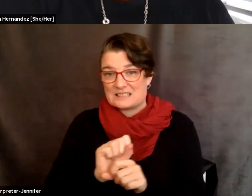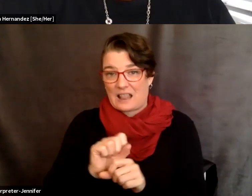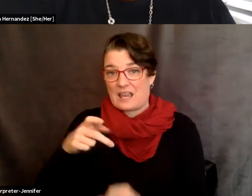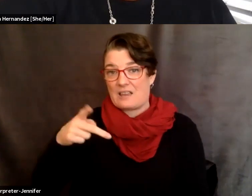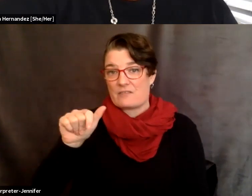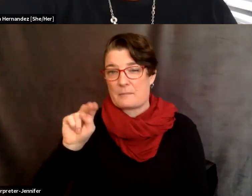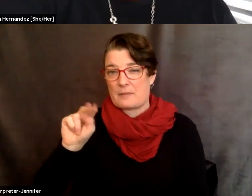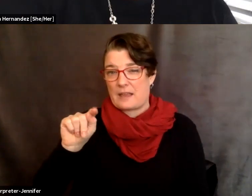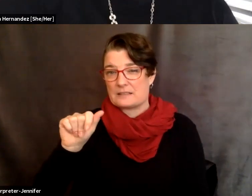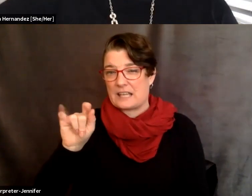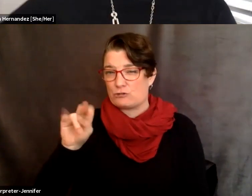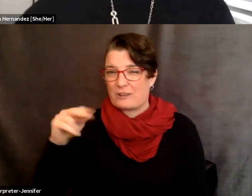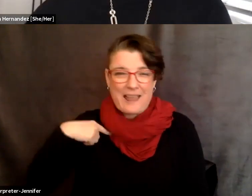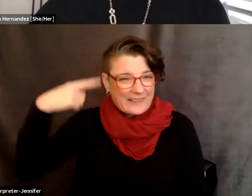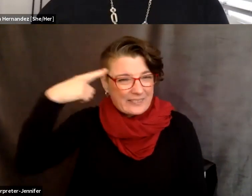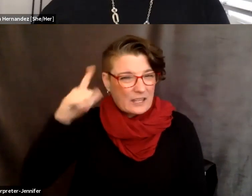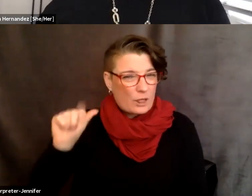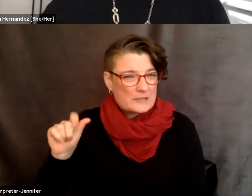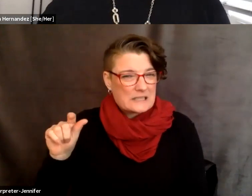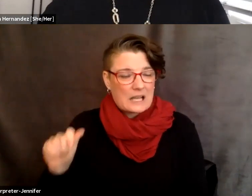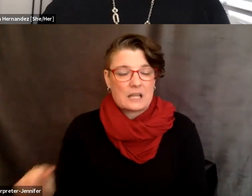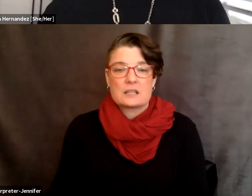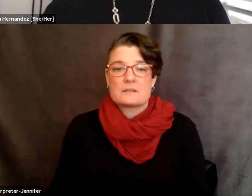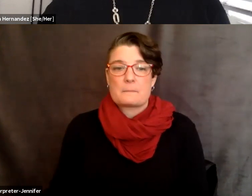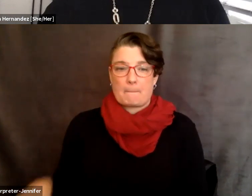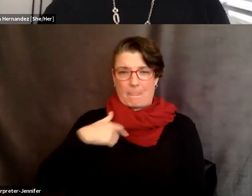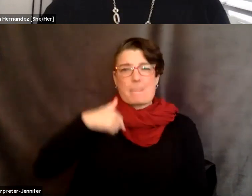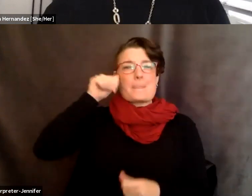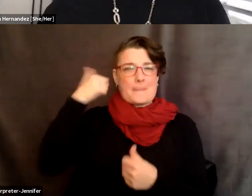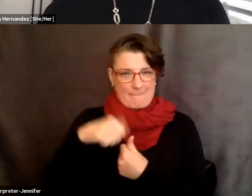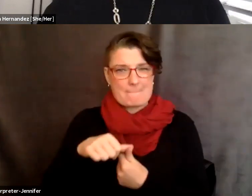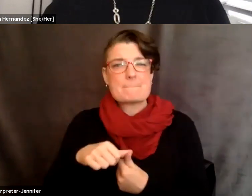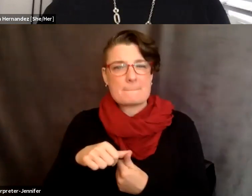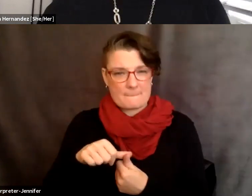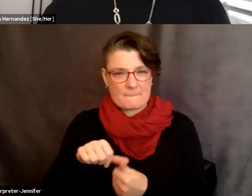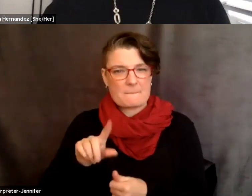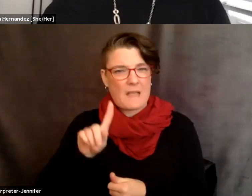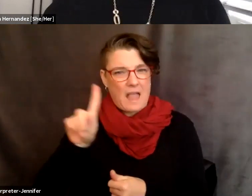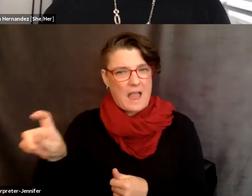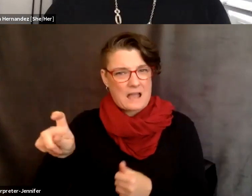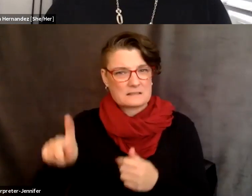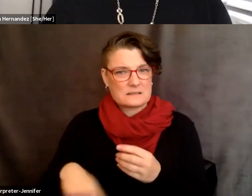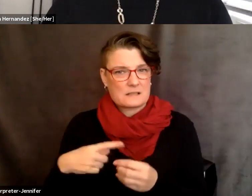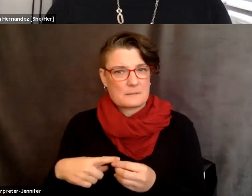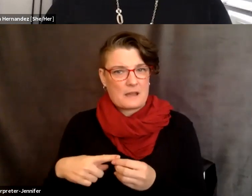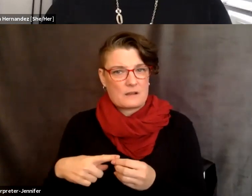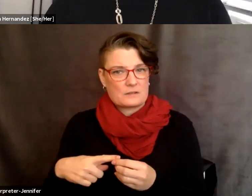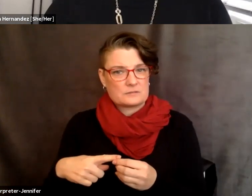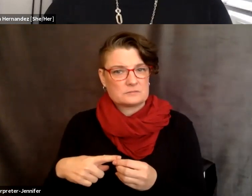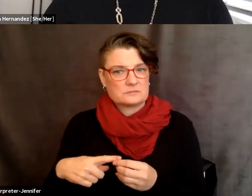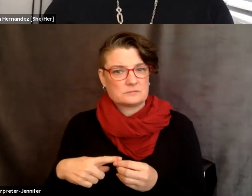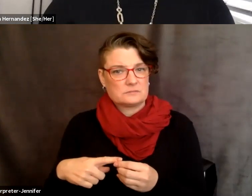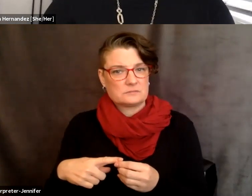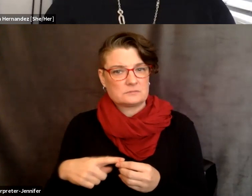I think in Louisiana. Um, and I remember asking about, um, the,